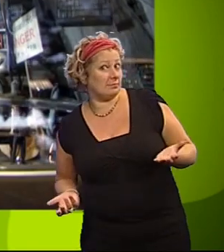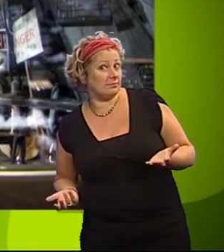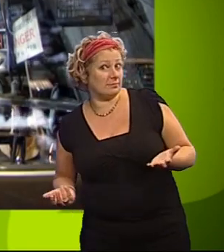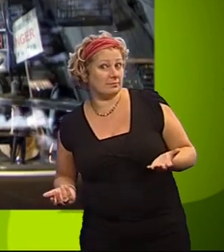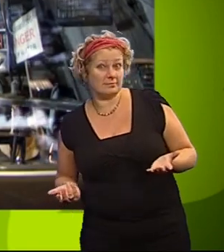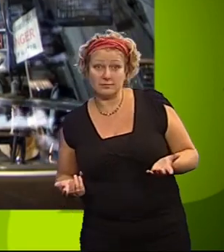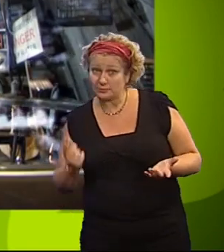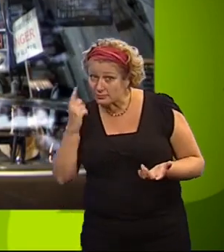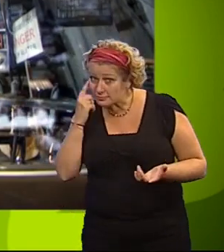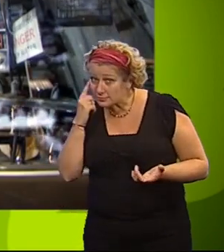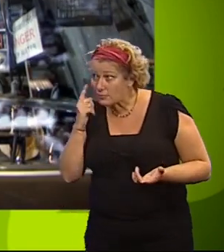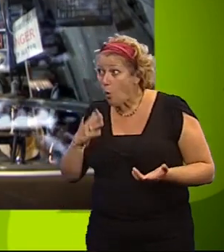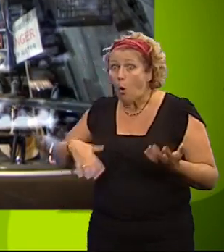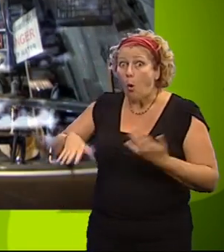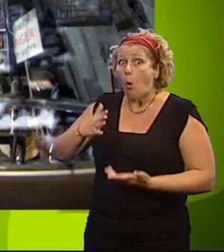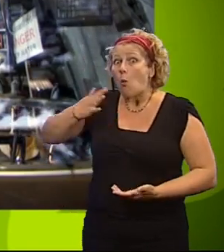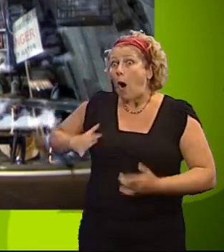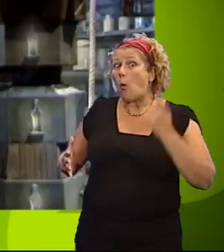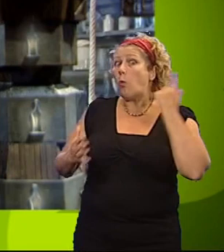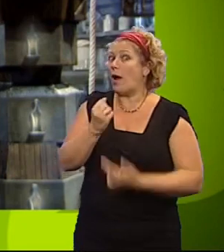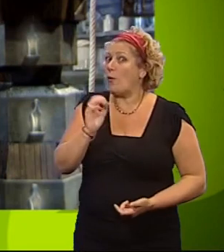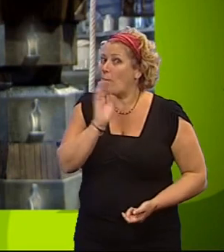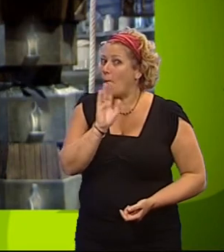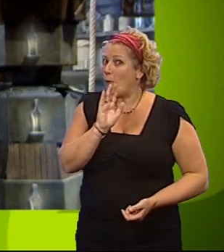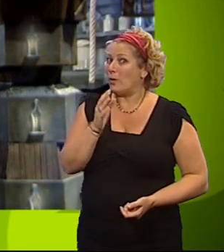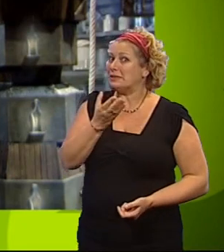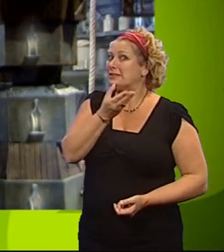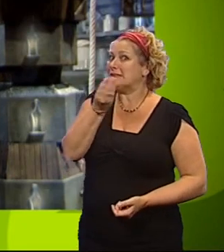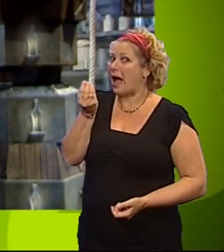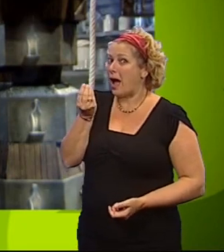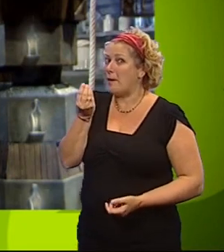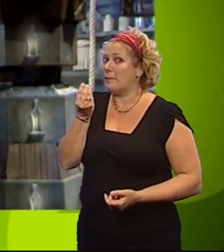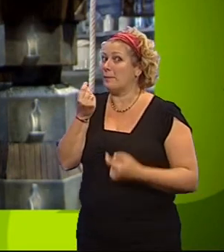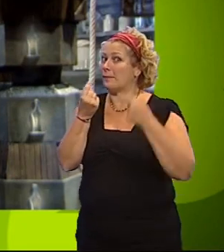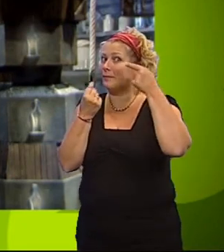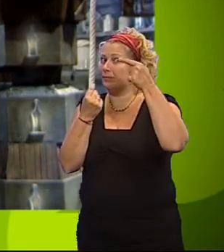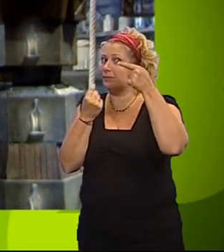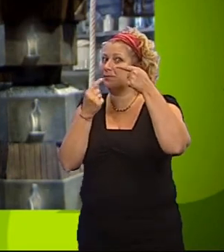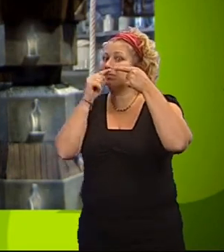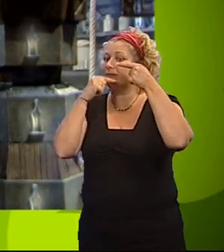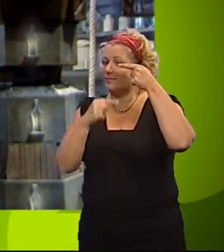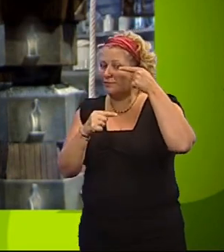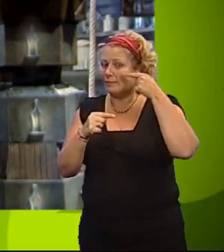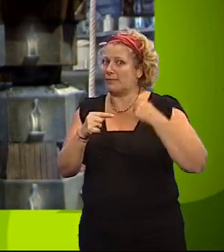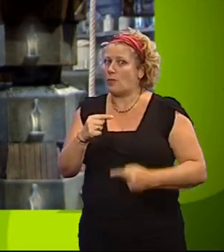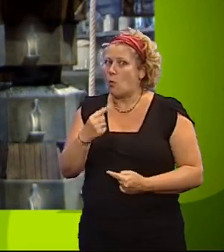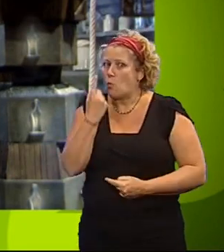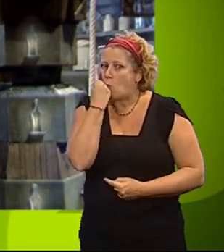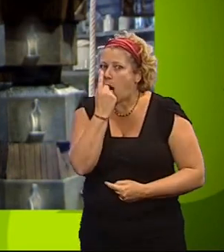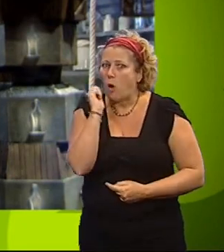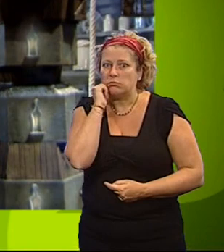not everyone will be trying to win. On each floor, there's always someone who can't be trusted.